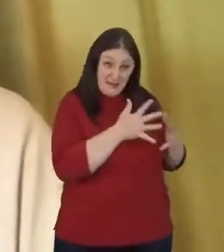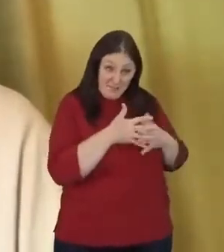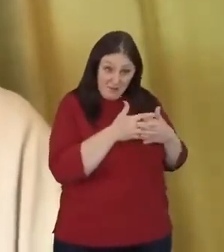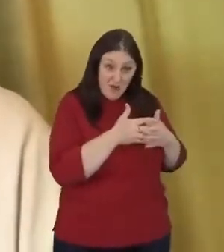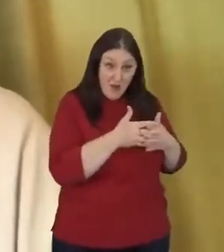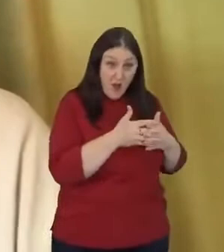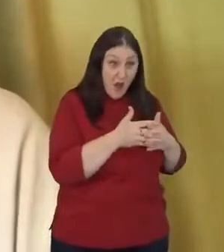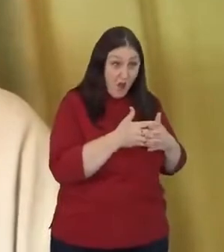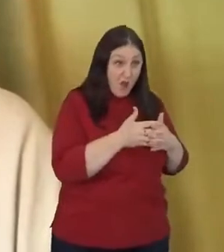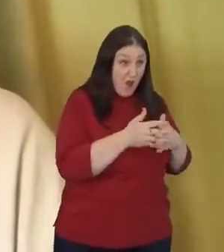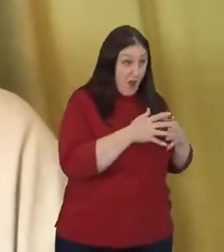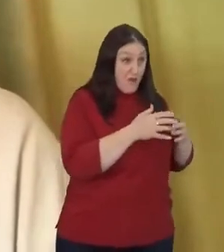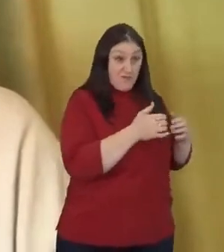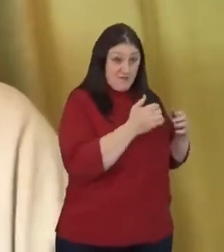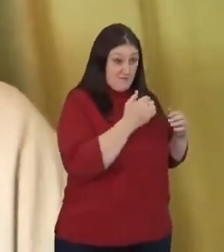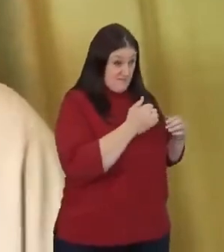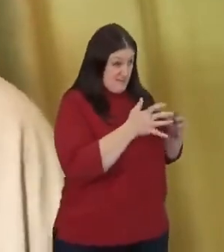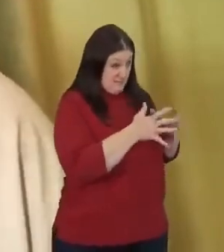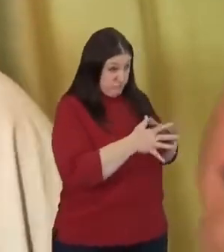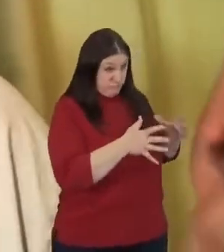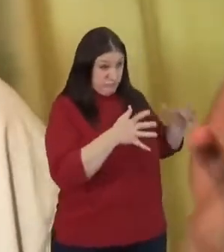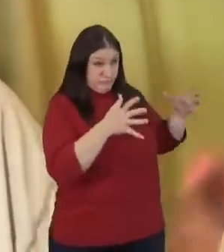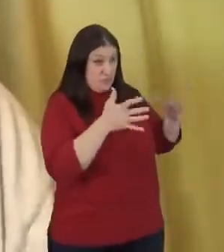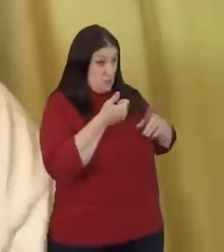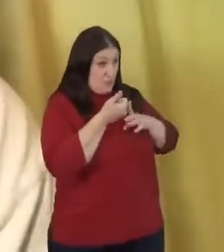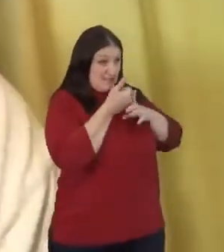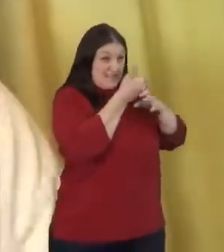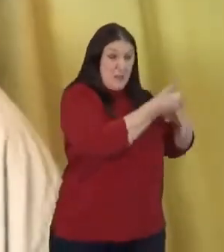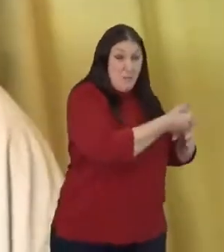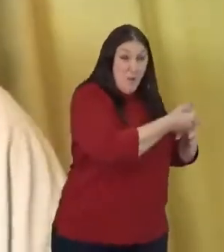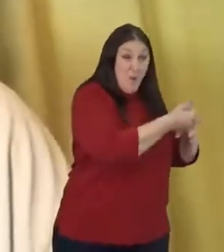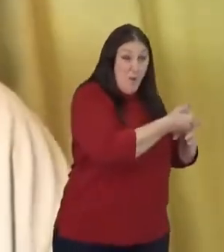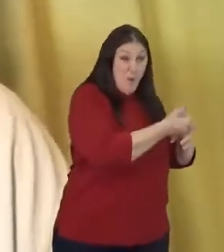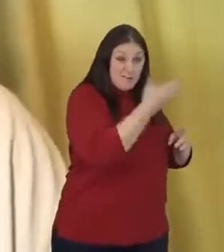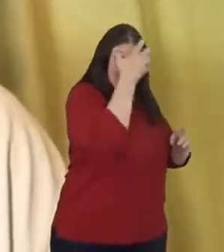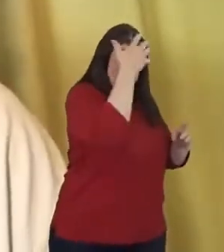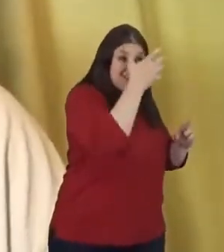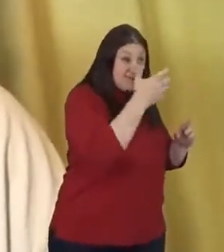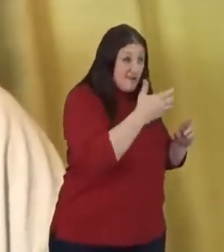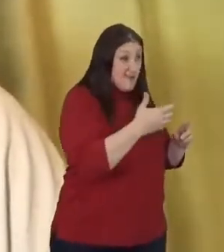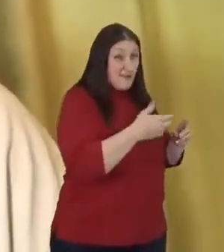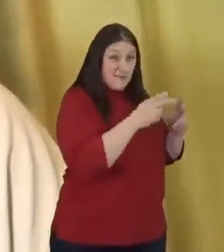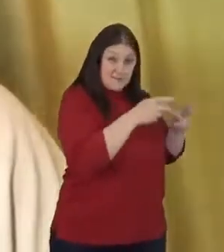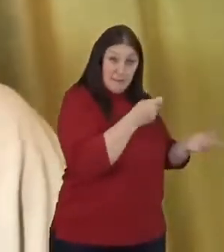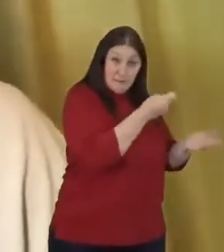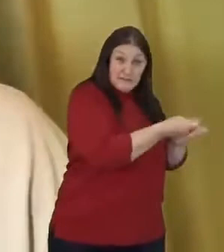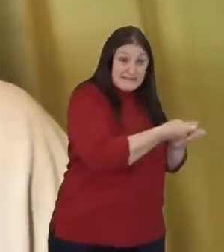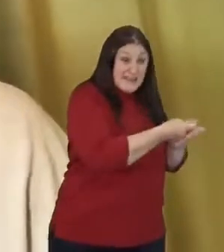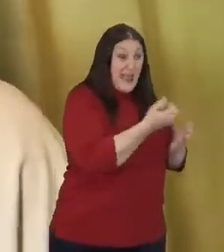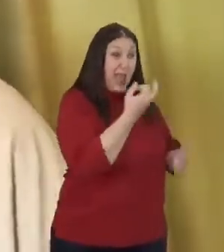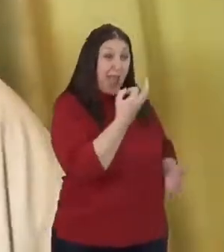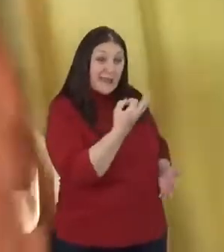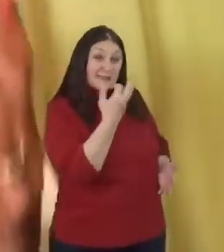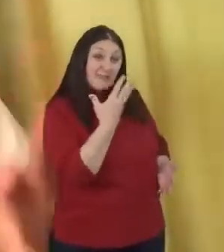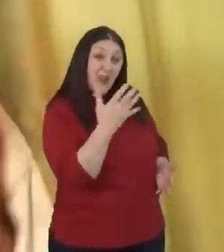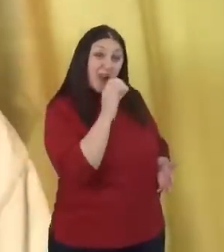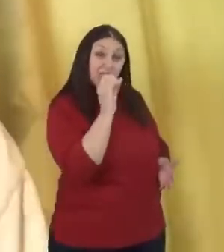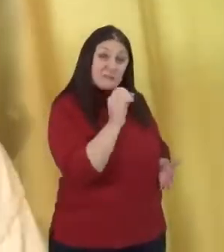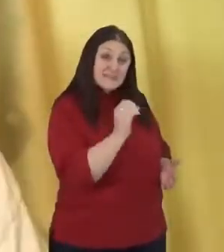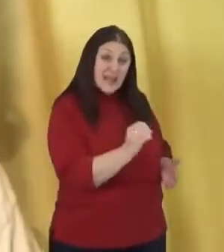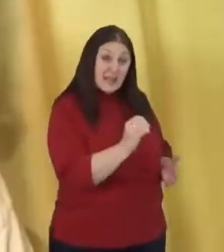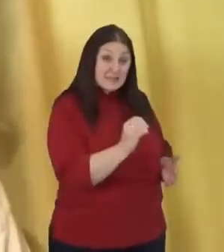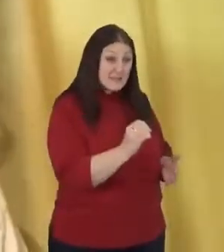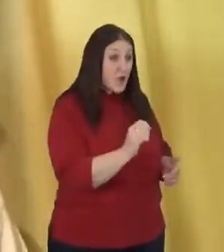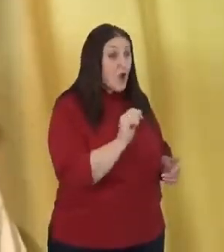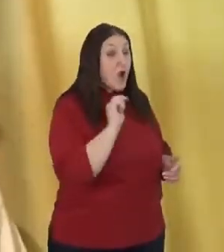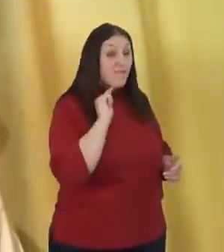capital punishment. 85% of our executions are happening in the Bible belt where Christians